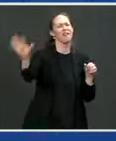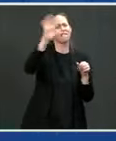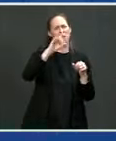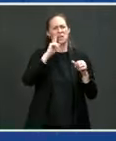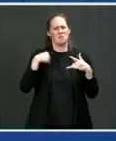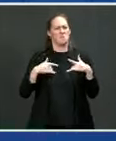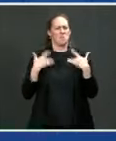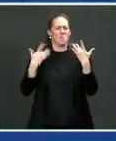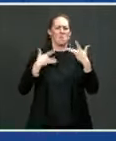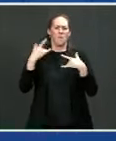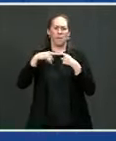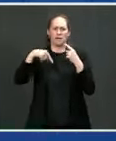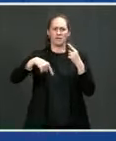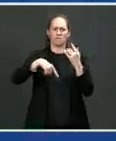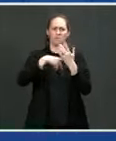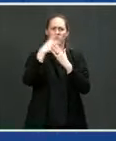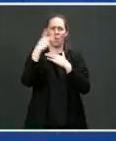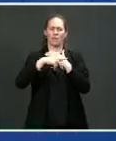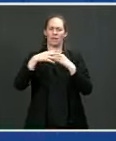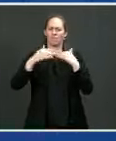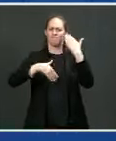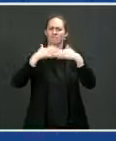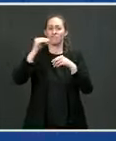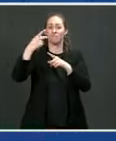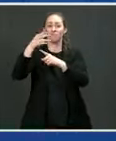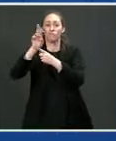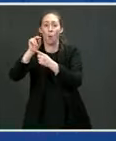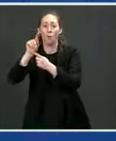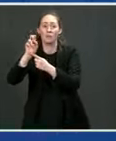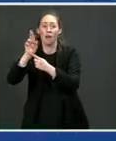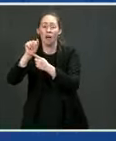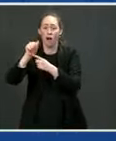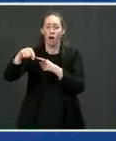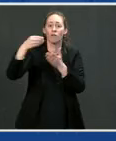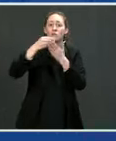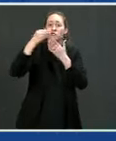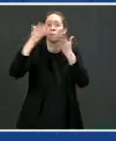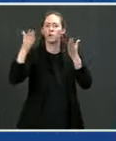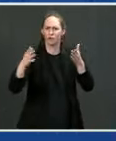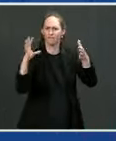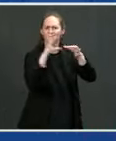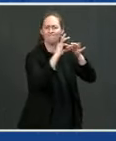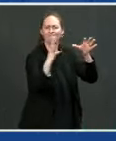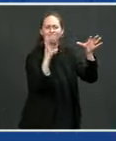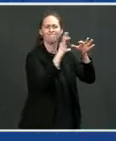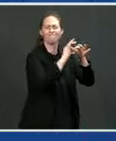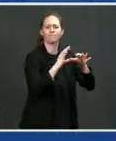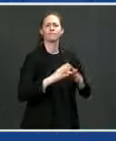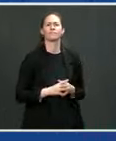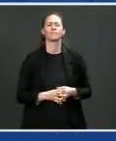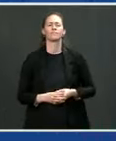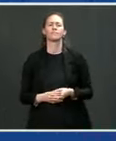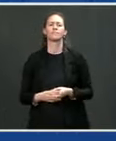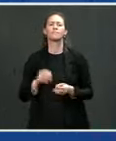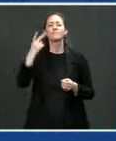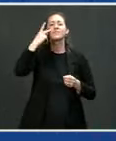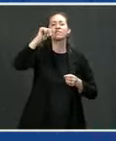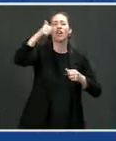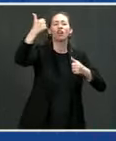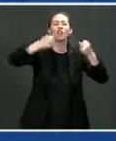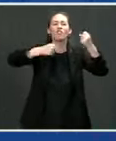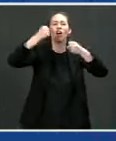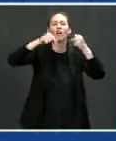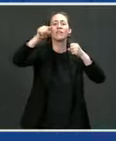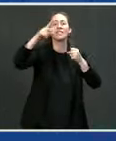Proterra and our customers partner in that all the time. The other vehicle over here is this Thomas built bus. This is a school bus that our